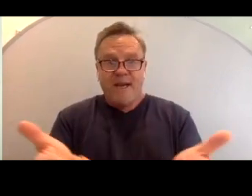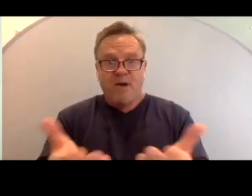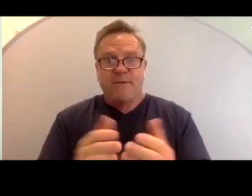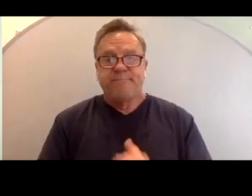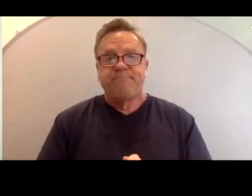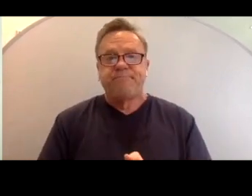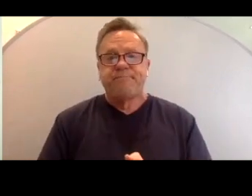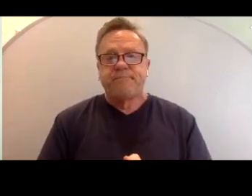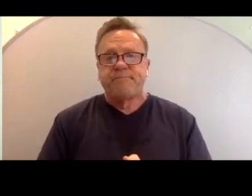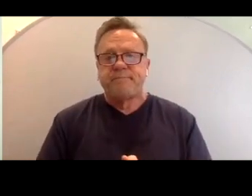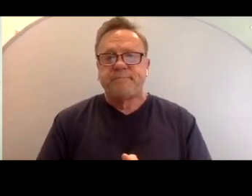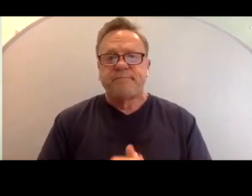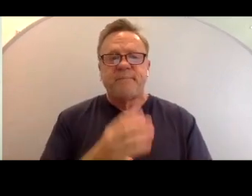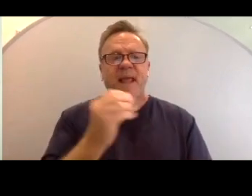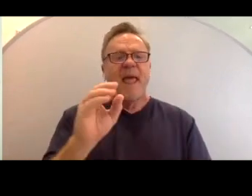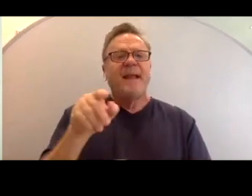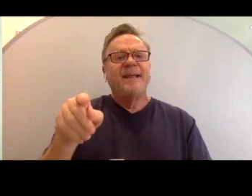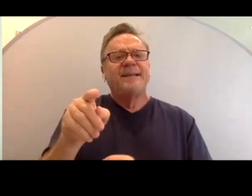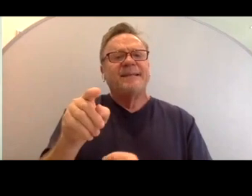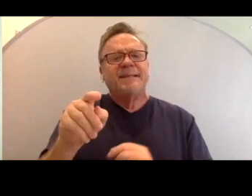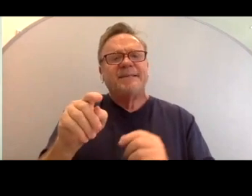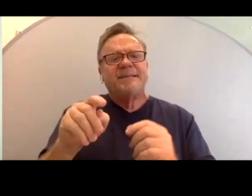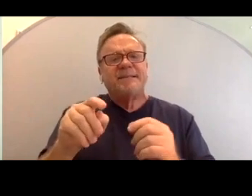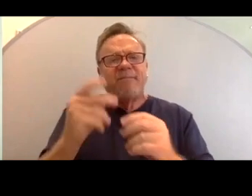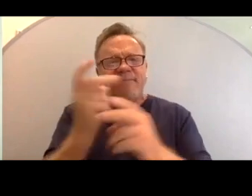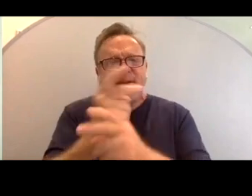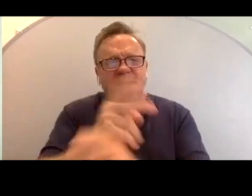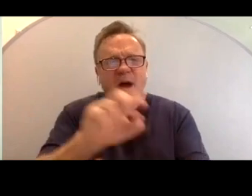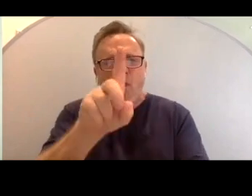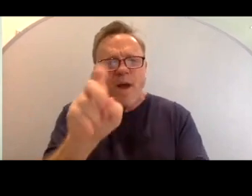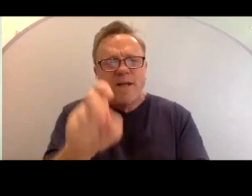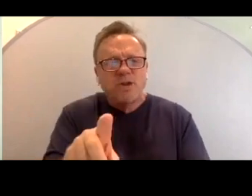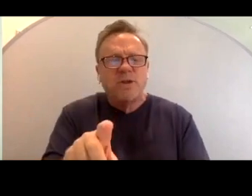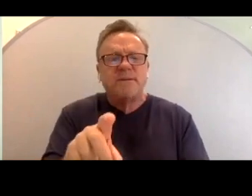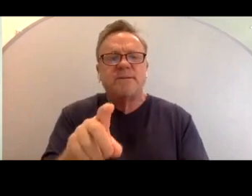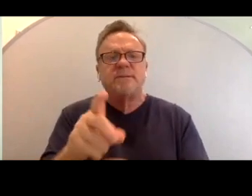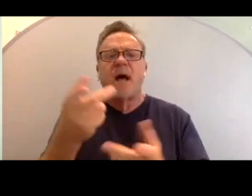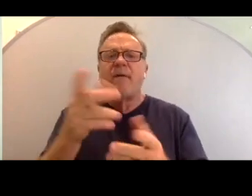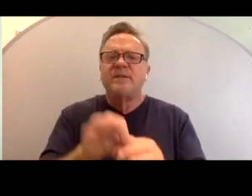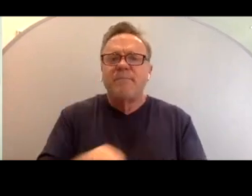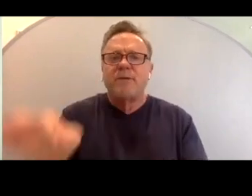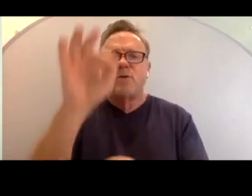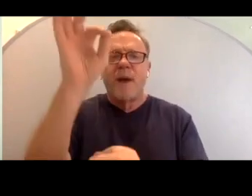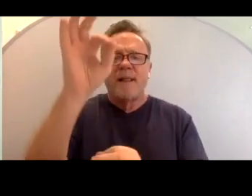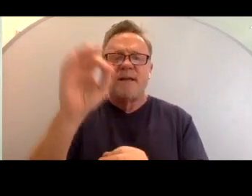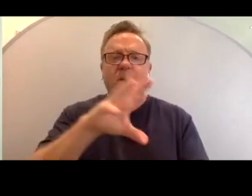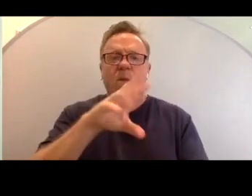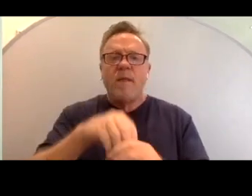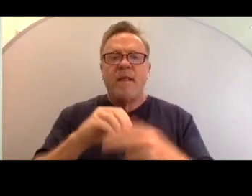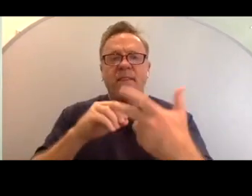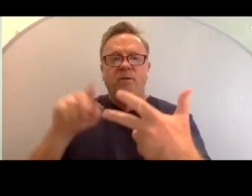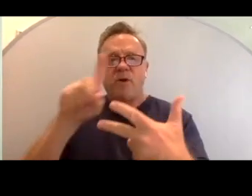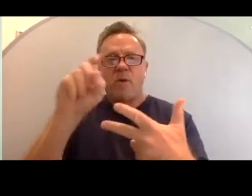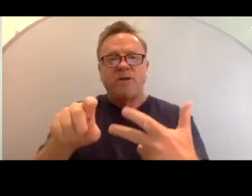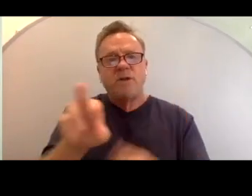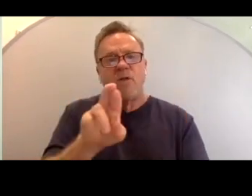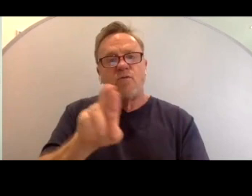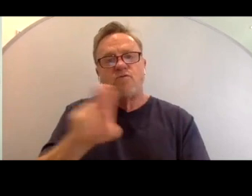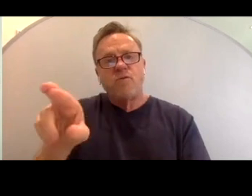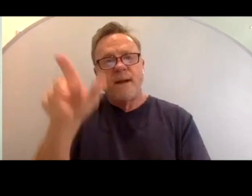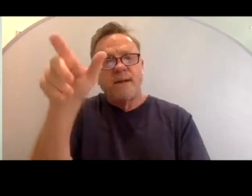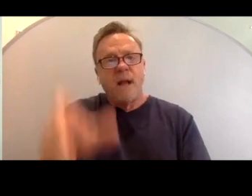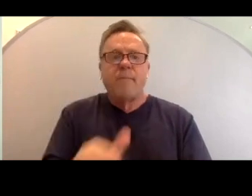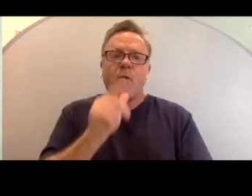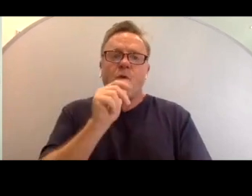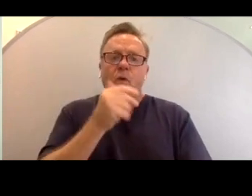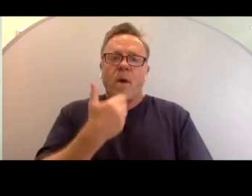Bill Bill synthesizes questions of spirituality within the three questions in the right-hand column. Who am